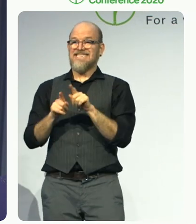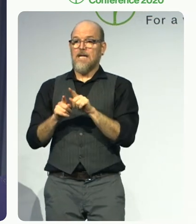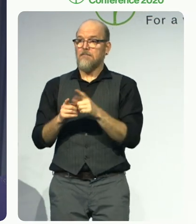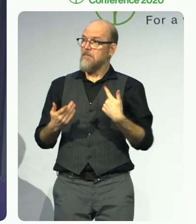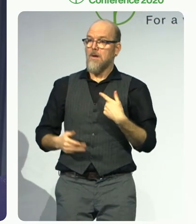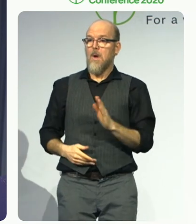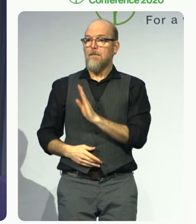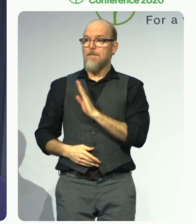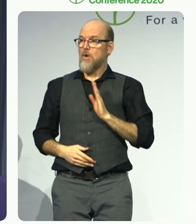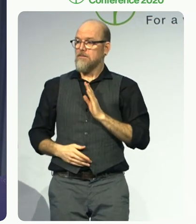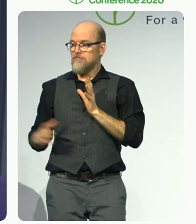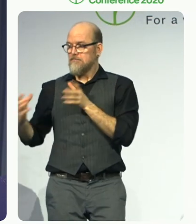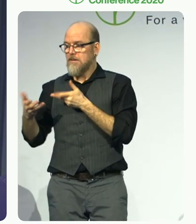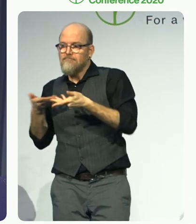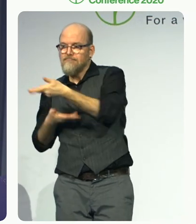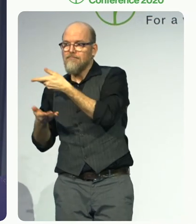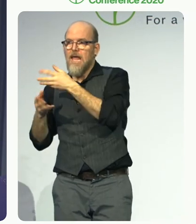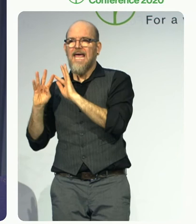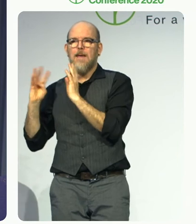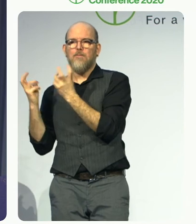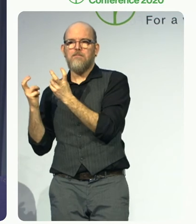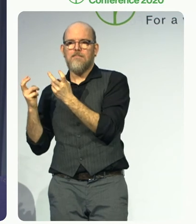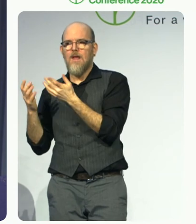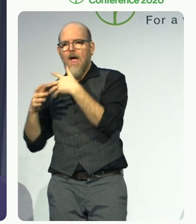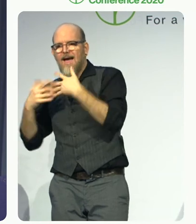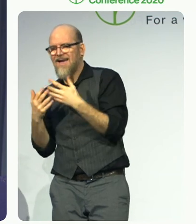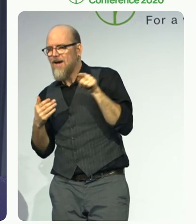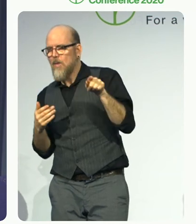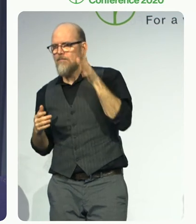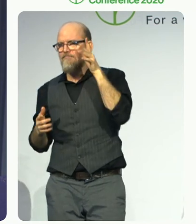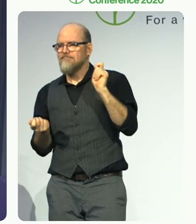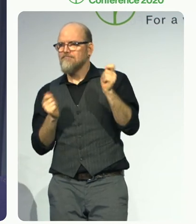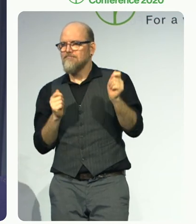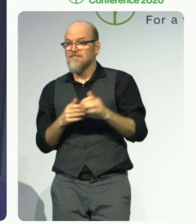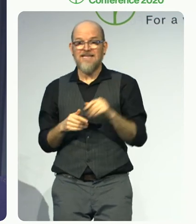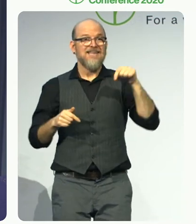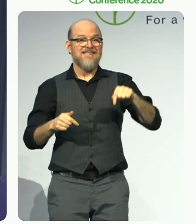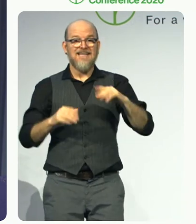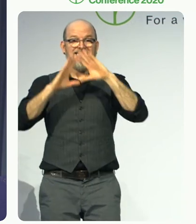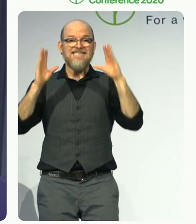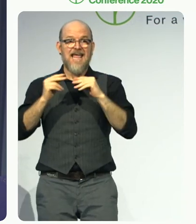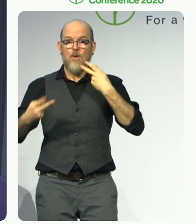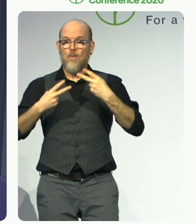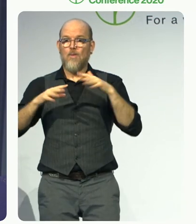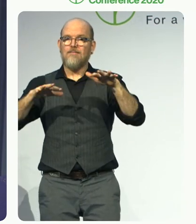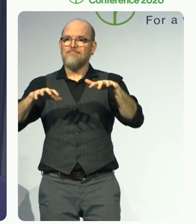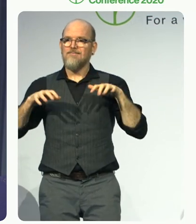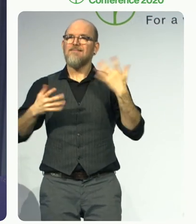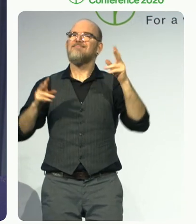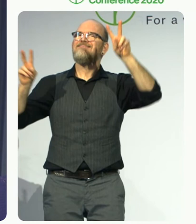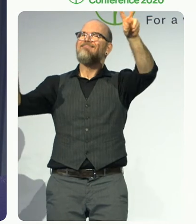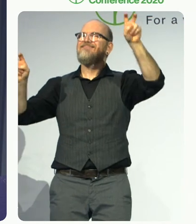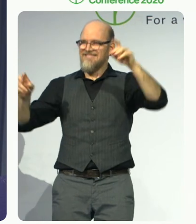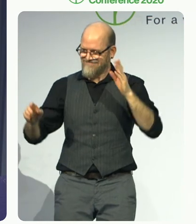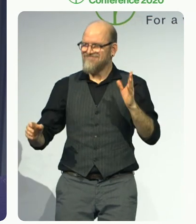and policies on education. However, it will be very difficult for people with disabilities to